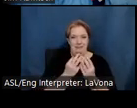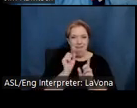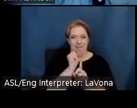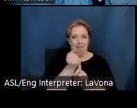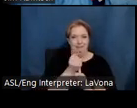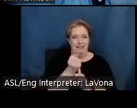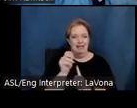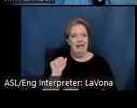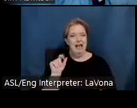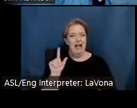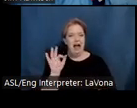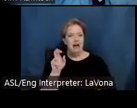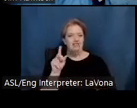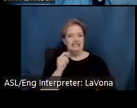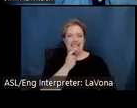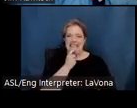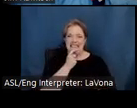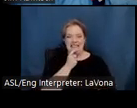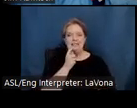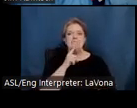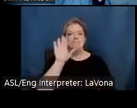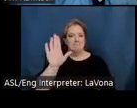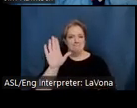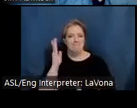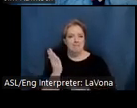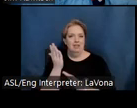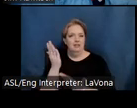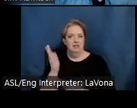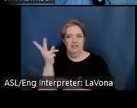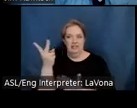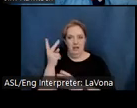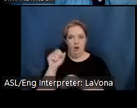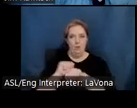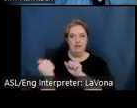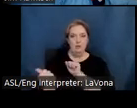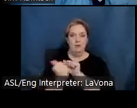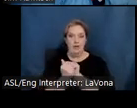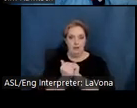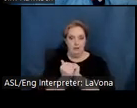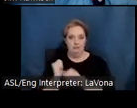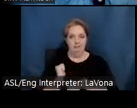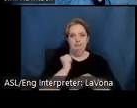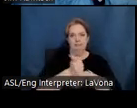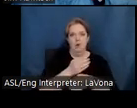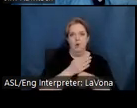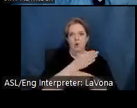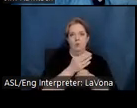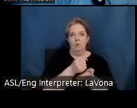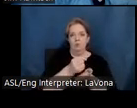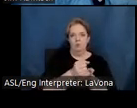they might find a more rewarding path. She suggested they bring their talents together in the founding of a woodworking studio.